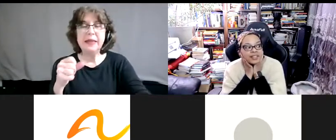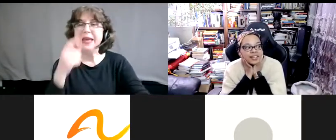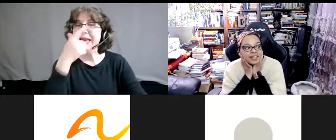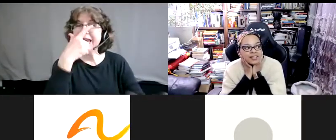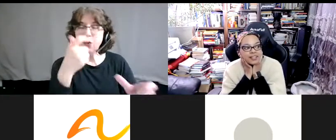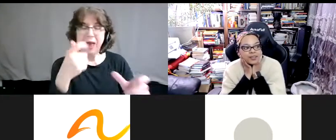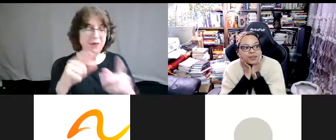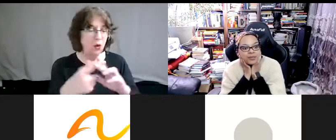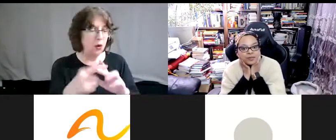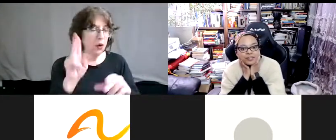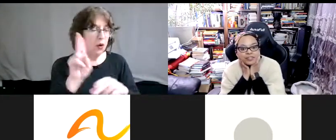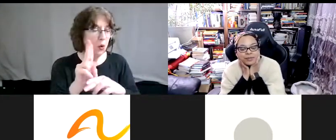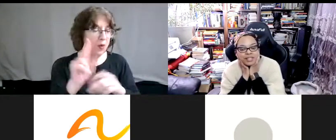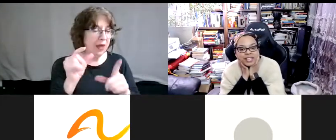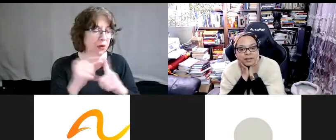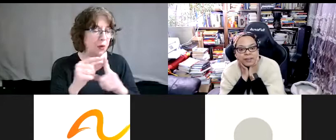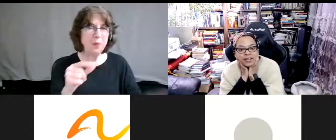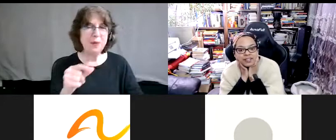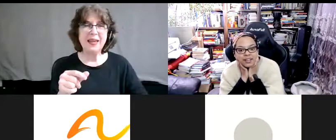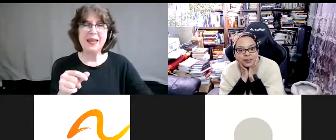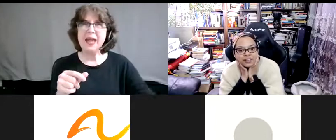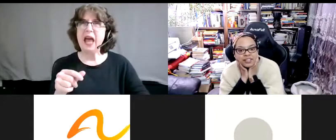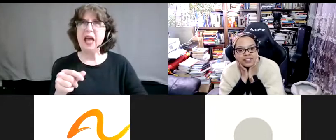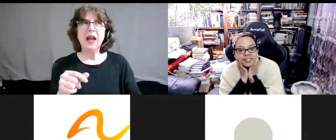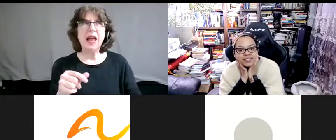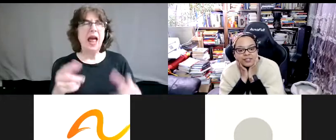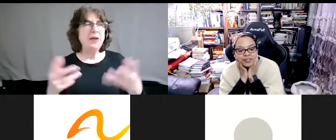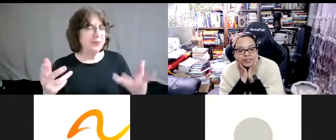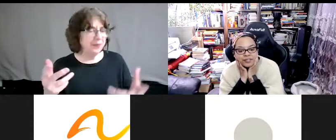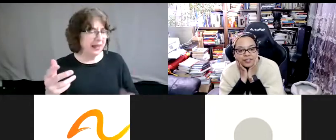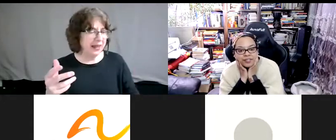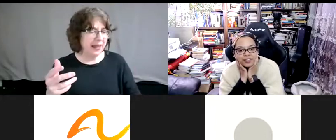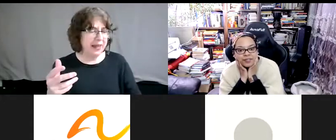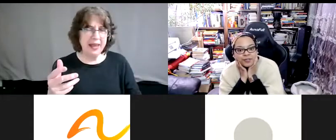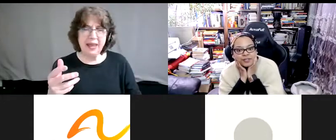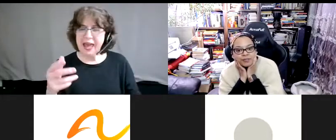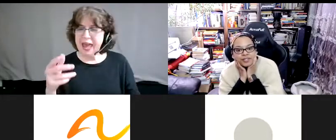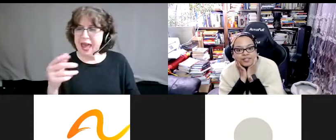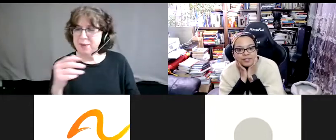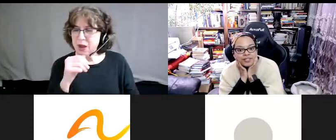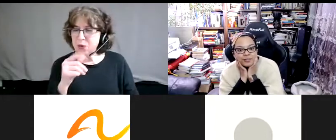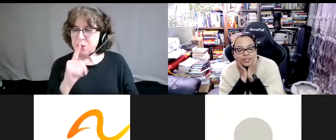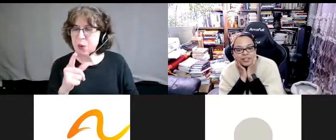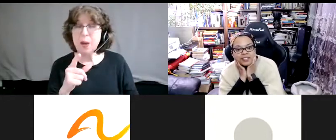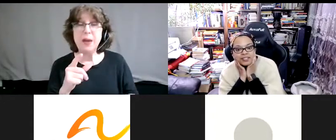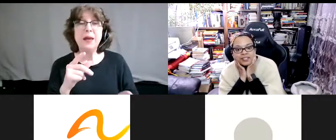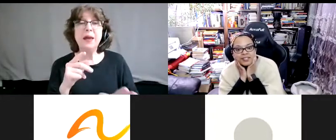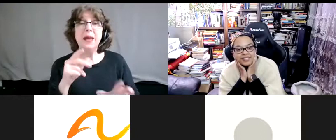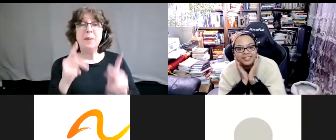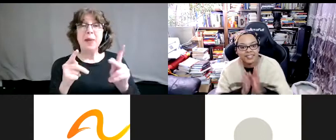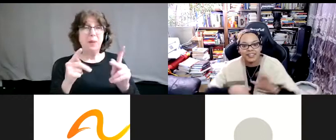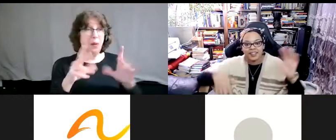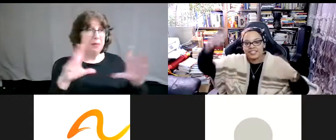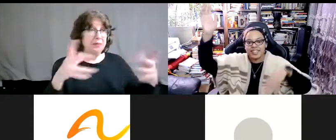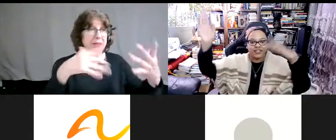I don't know if it wasn't something that came out. Cause I, those are the folks who've been in spaces with me knows I'll just,